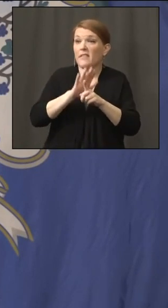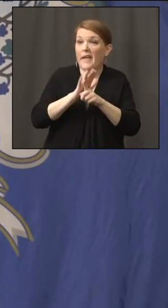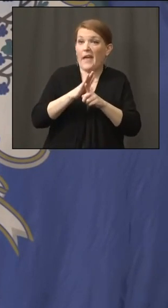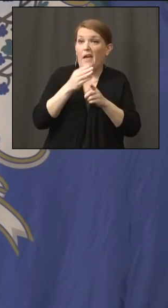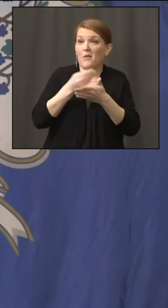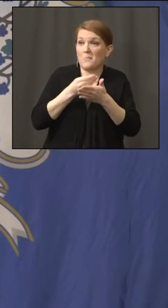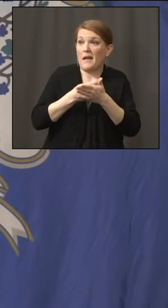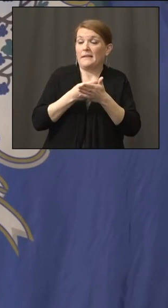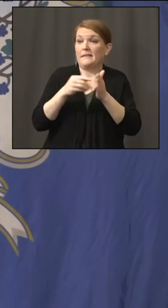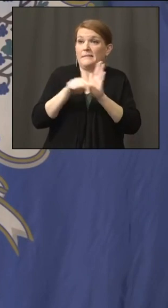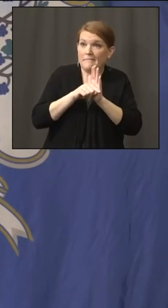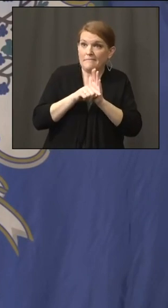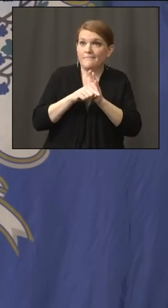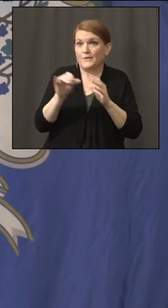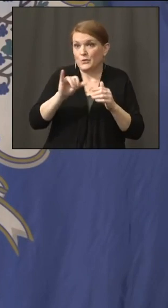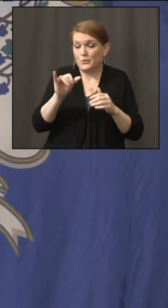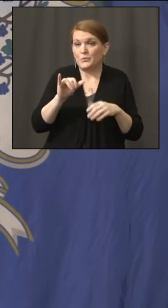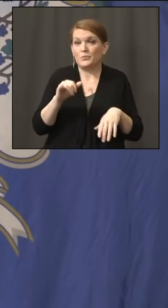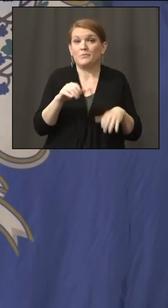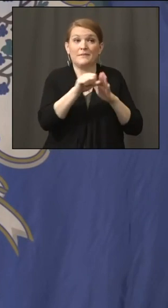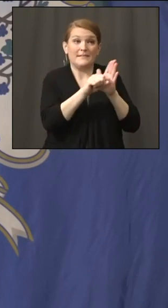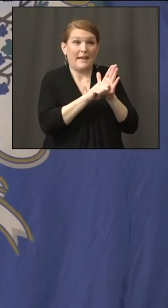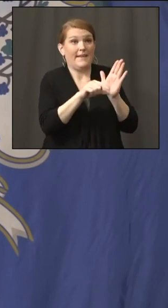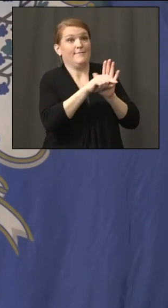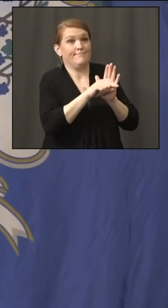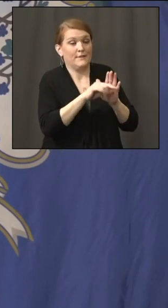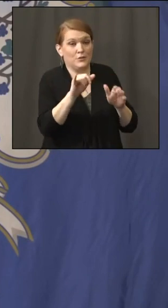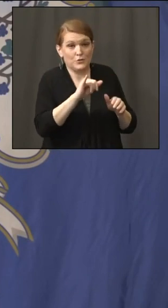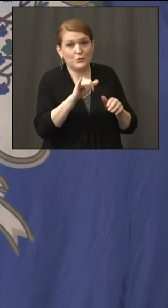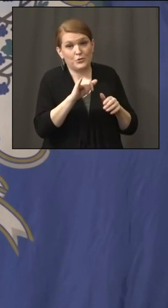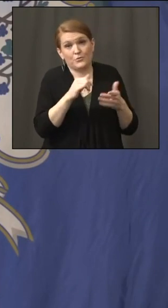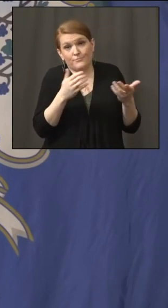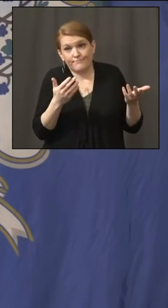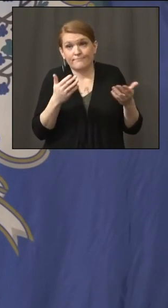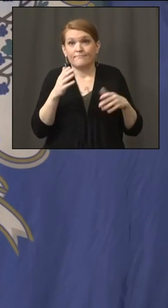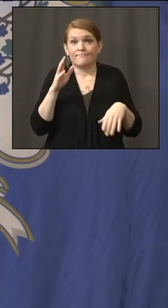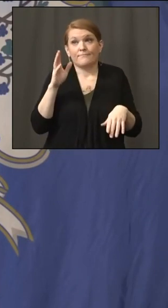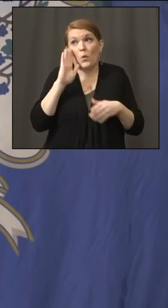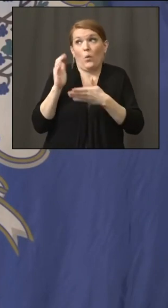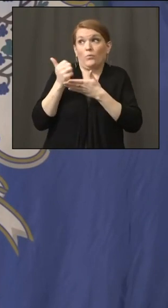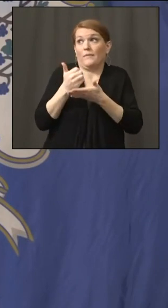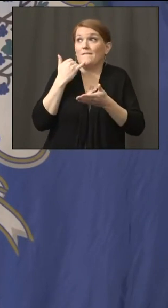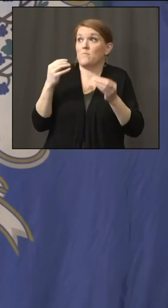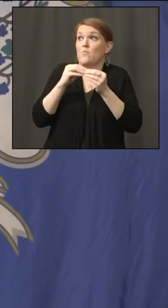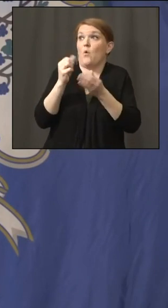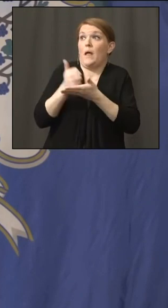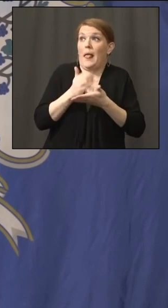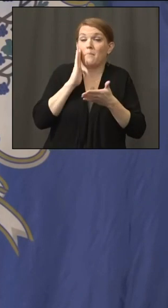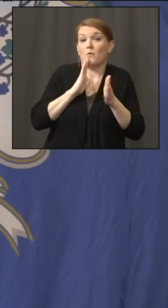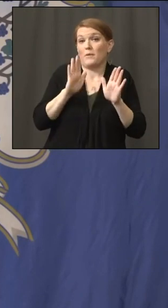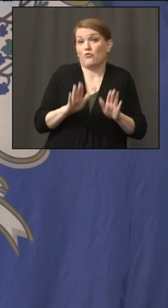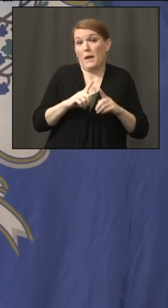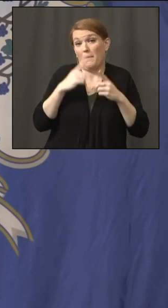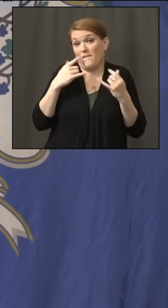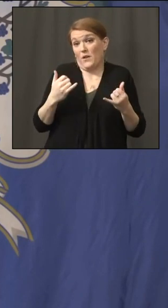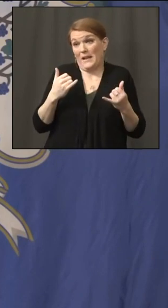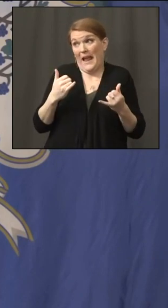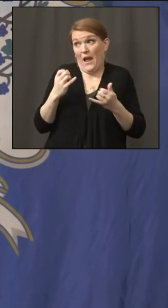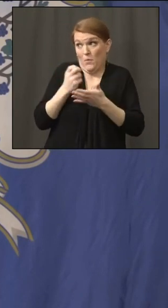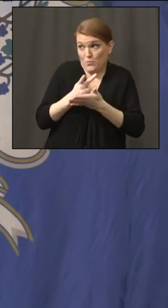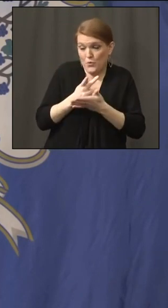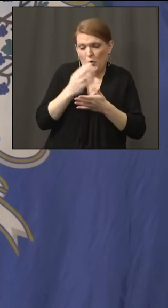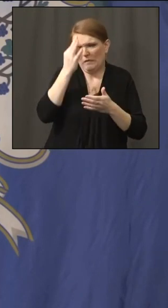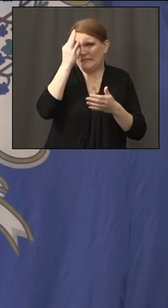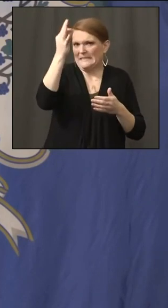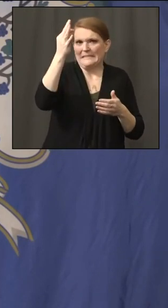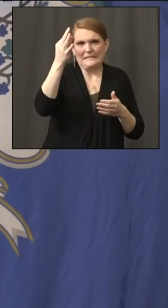appreciated. But I'll tell you, this is coming in at the nick of time right now for what we got. And also hoping to have you expand